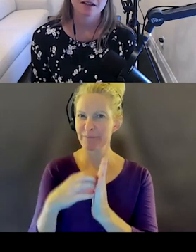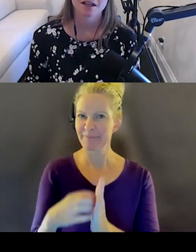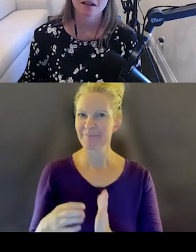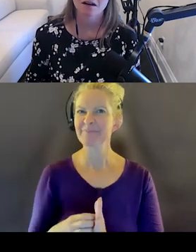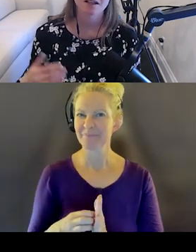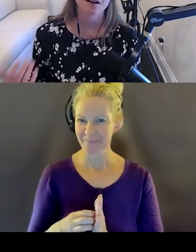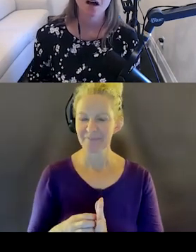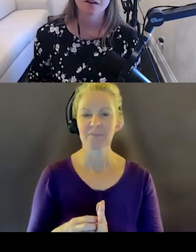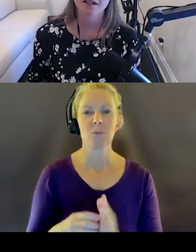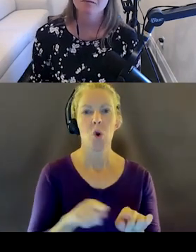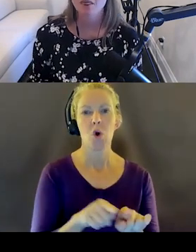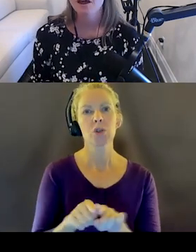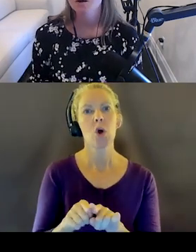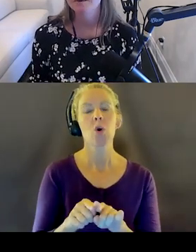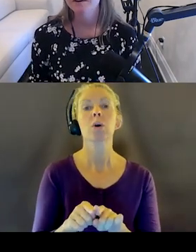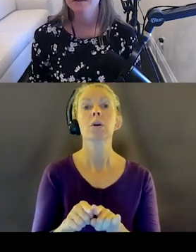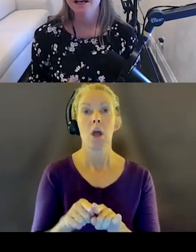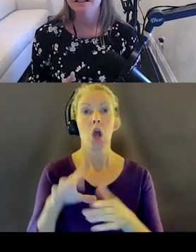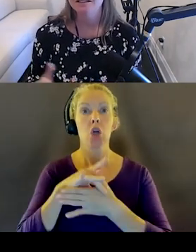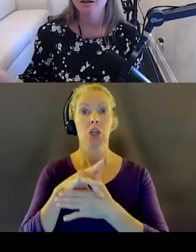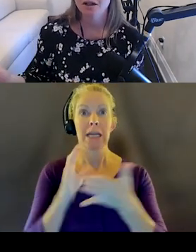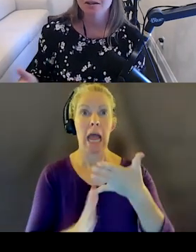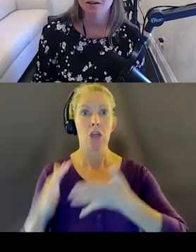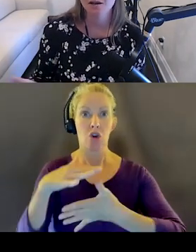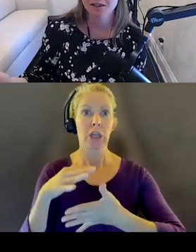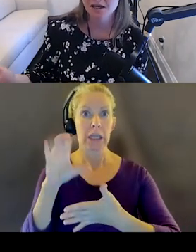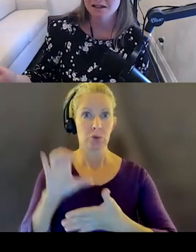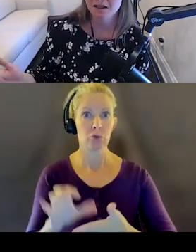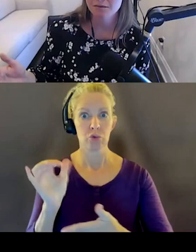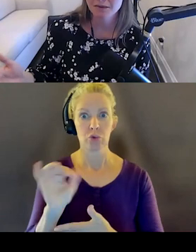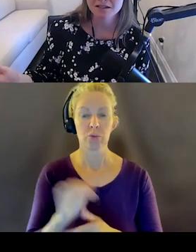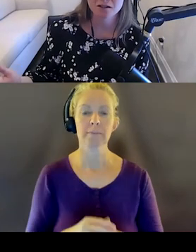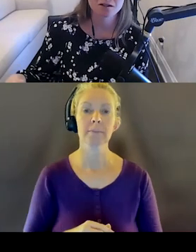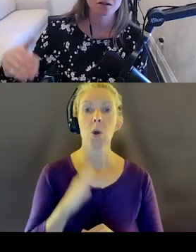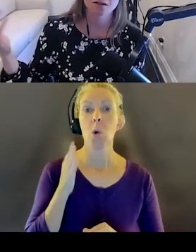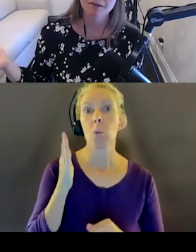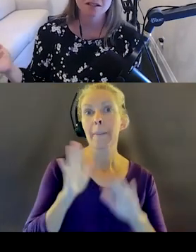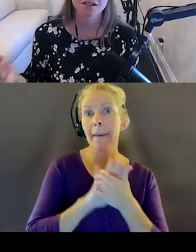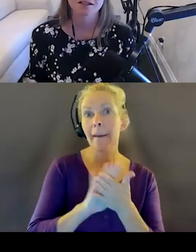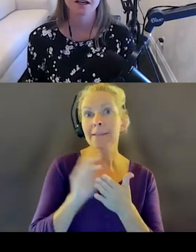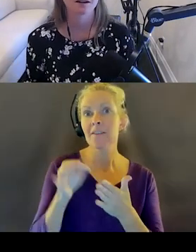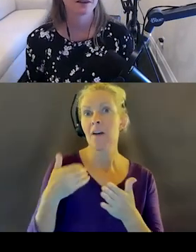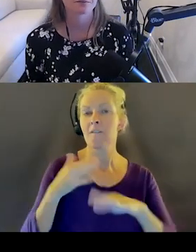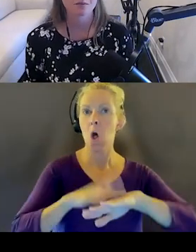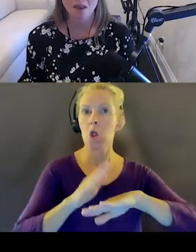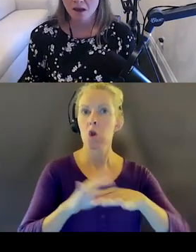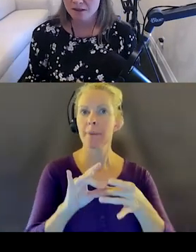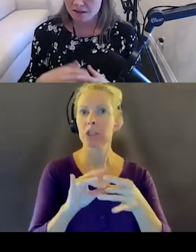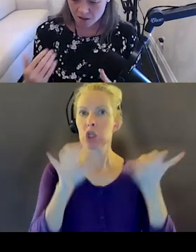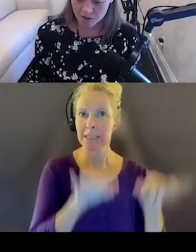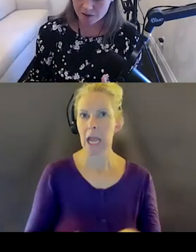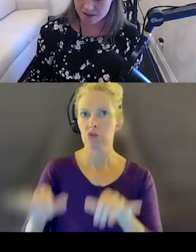document things like content hierarchy. It would be great if we had standardized or templatized messages. Your alert messages. That kind of thing.